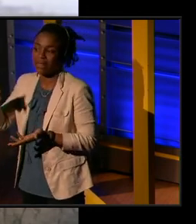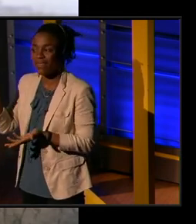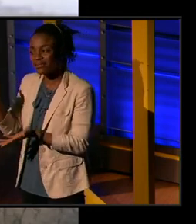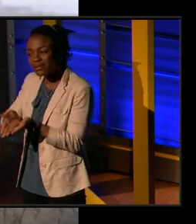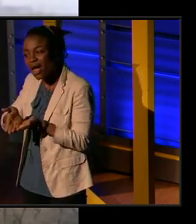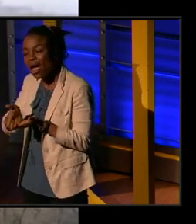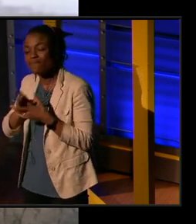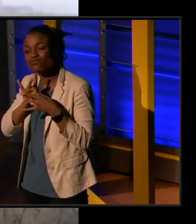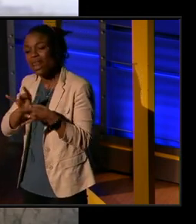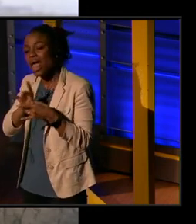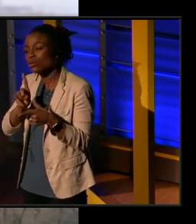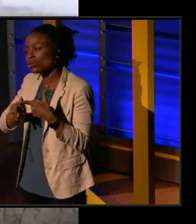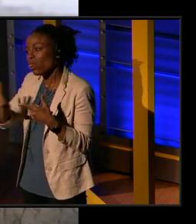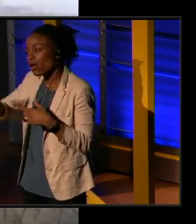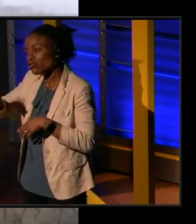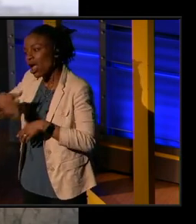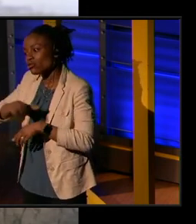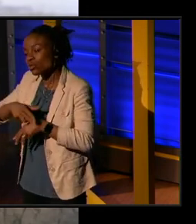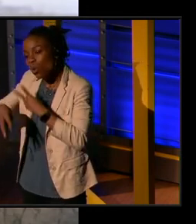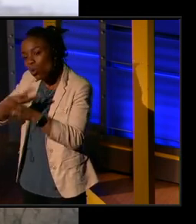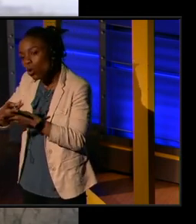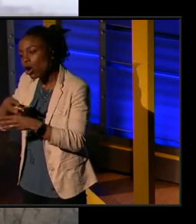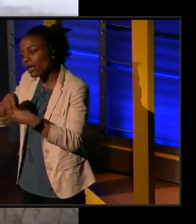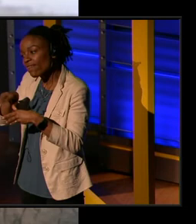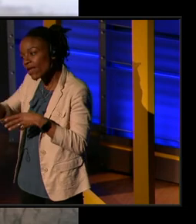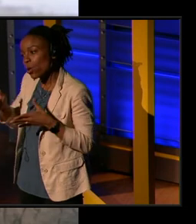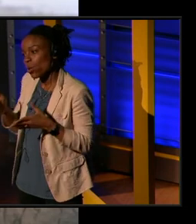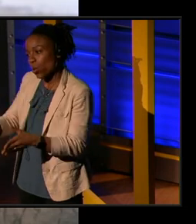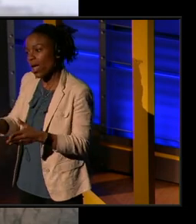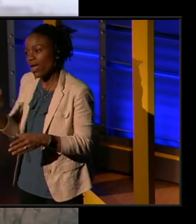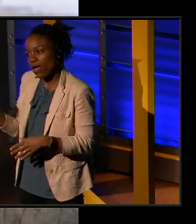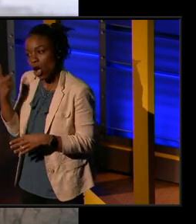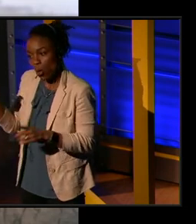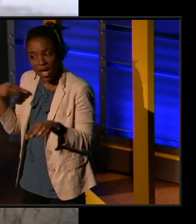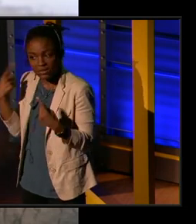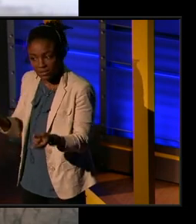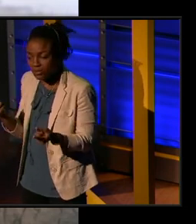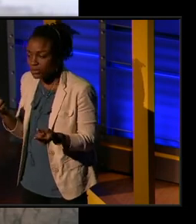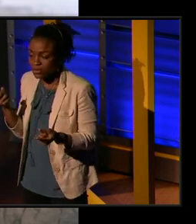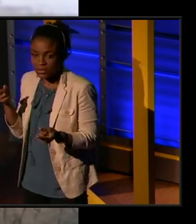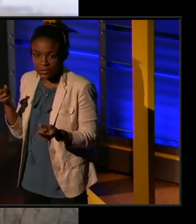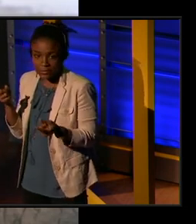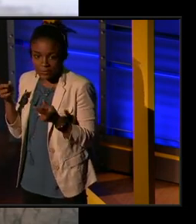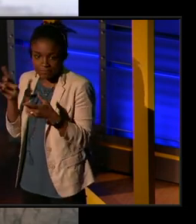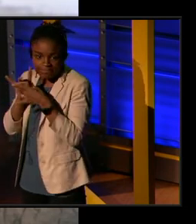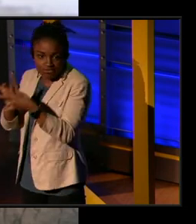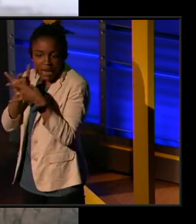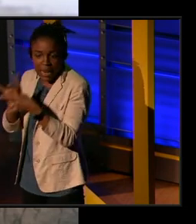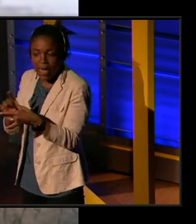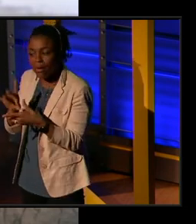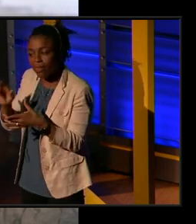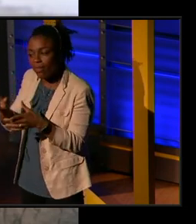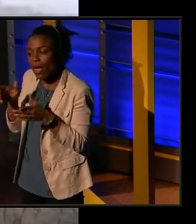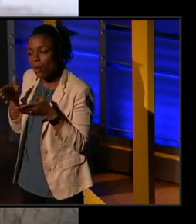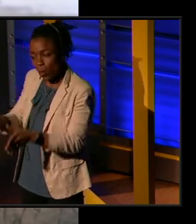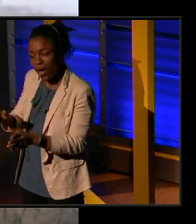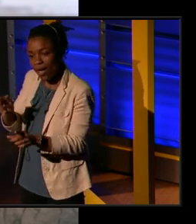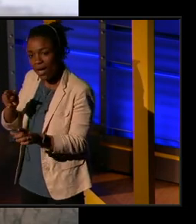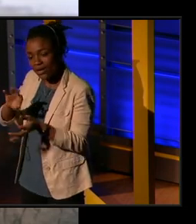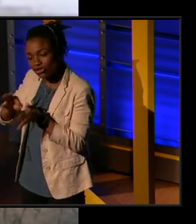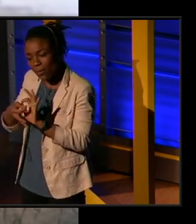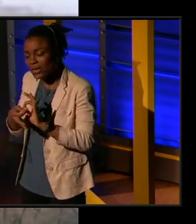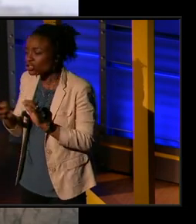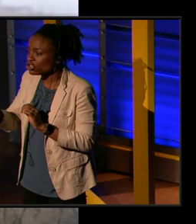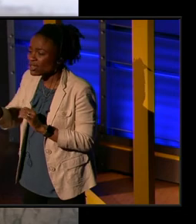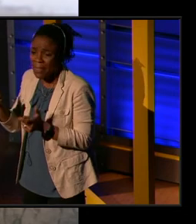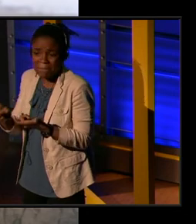to their natural world in the way that they always had. And the way that they would translate it. And one of the big things was dance.